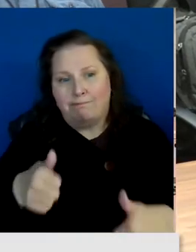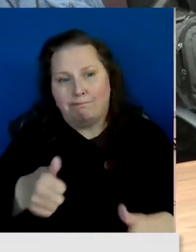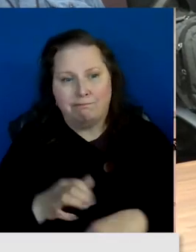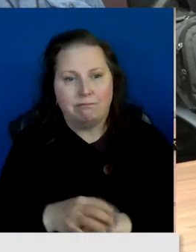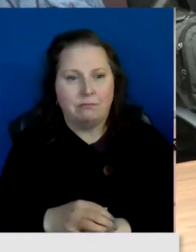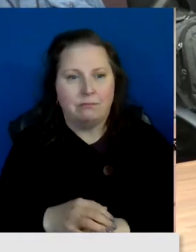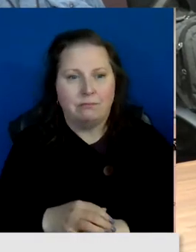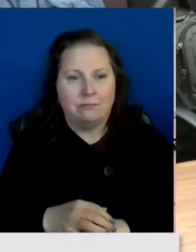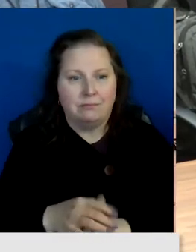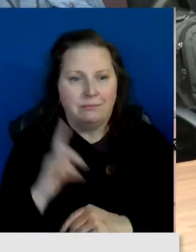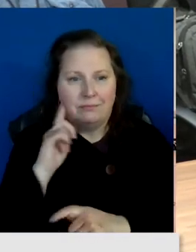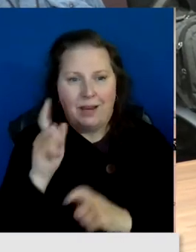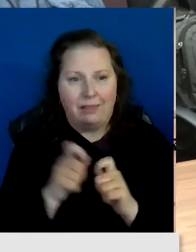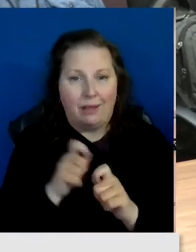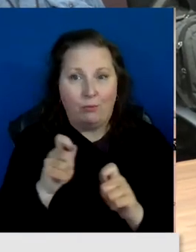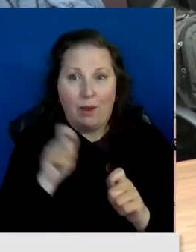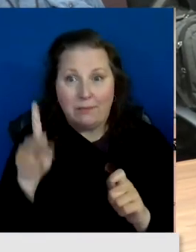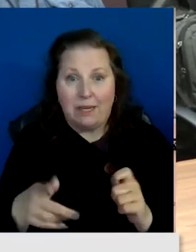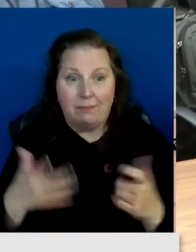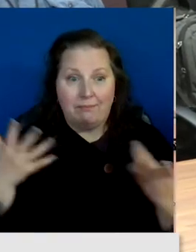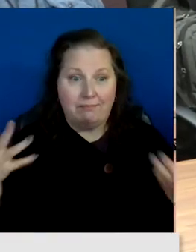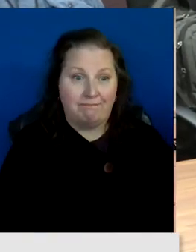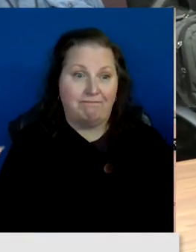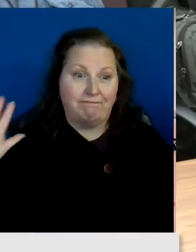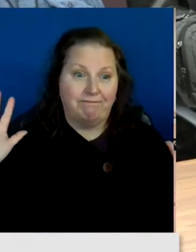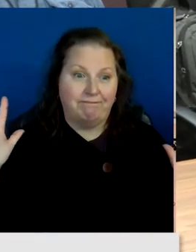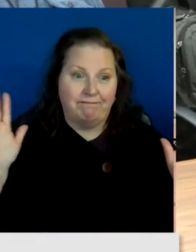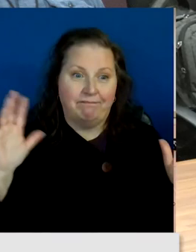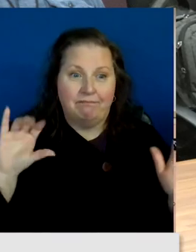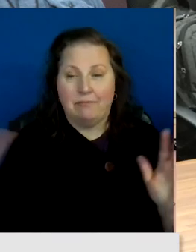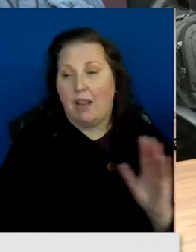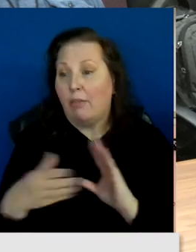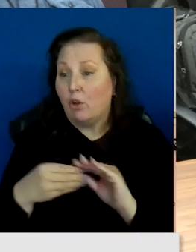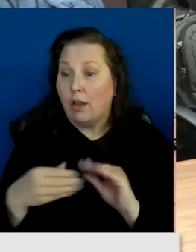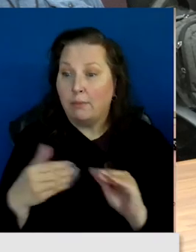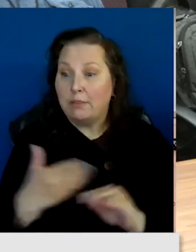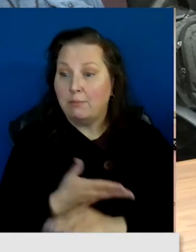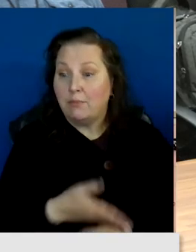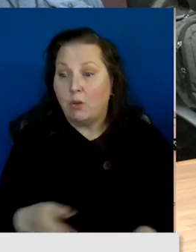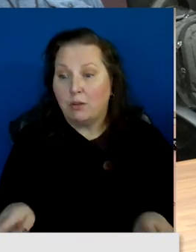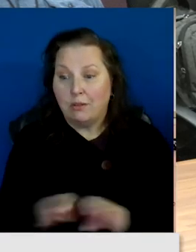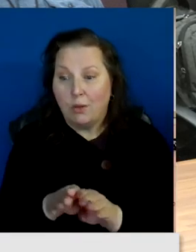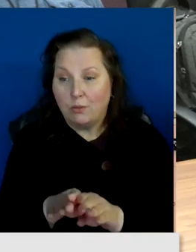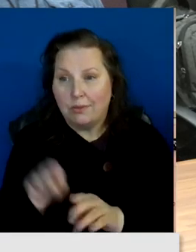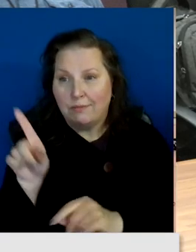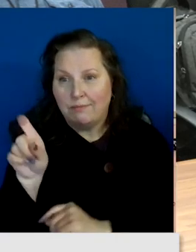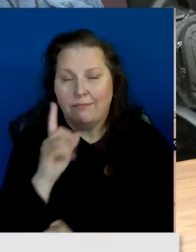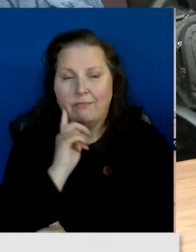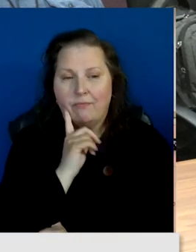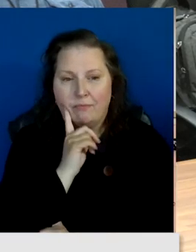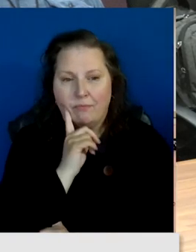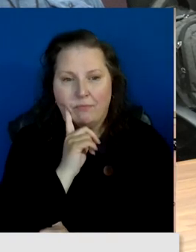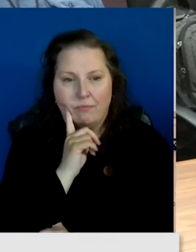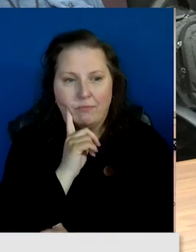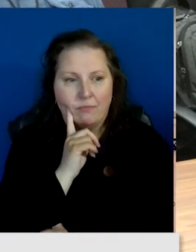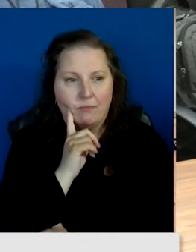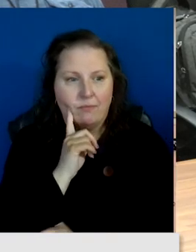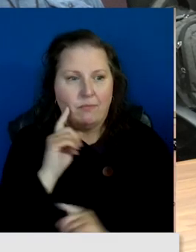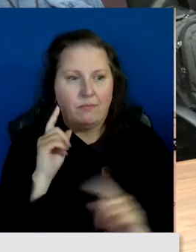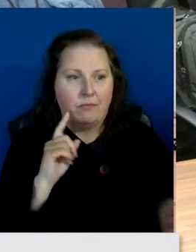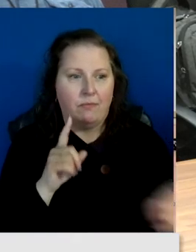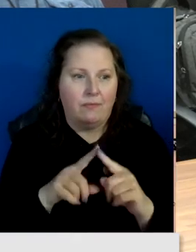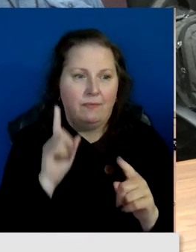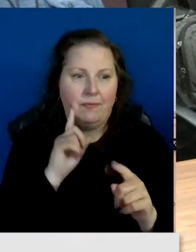I think that is about all we have. Any other comments before we close? Not a report. supposed to be a plan.